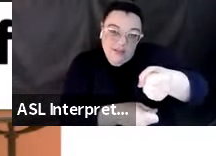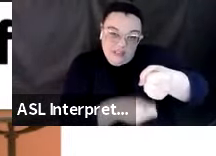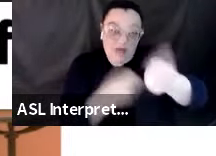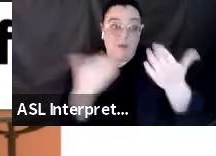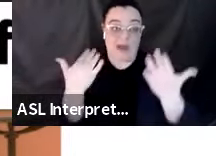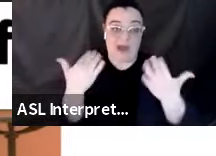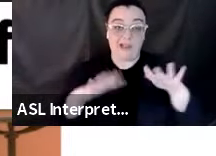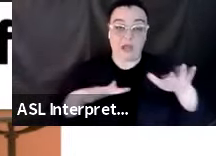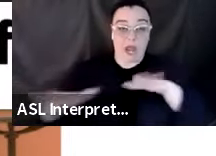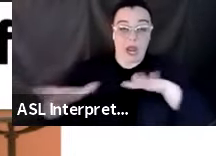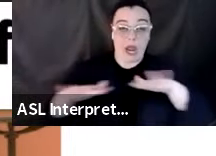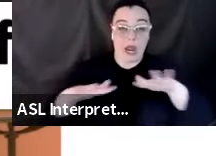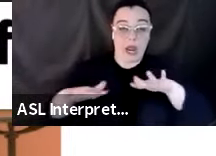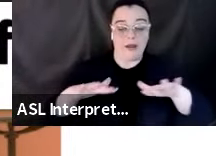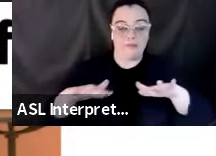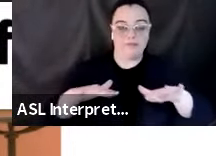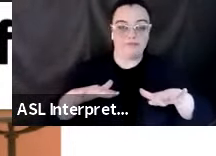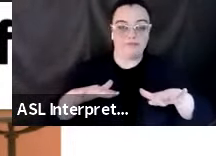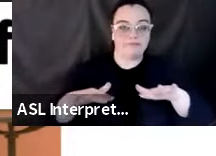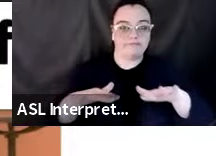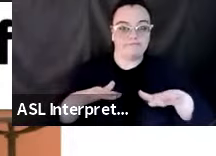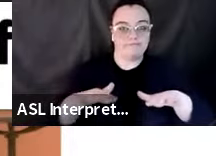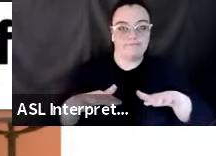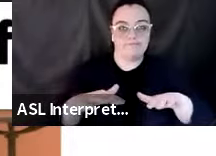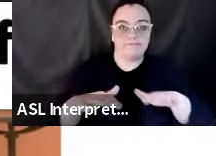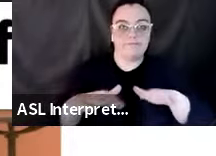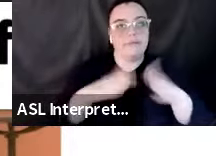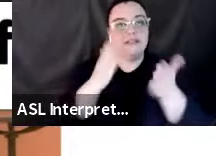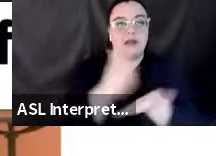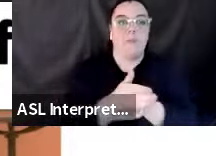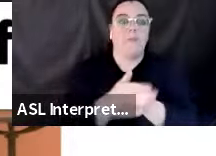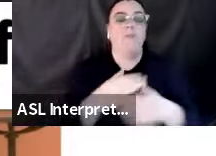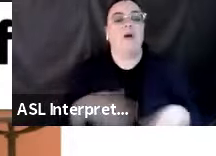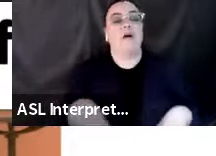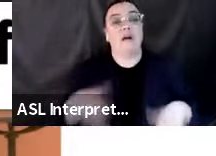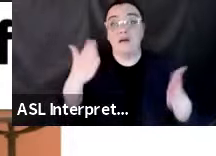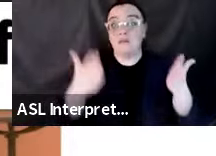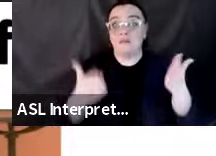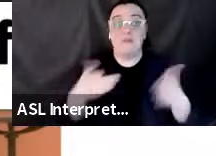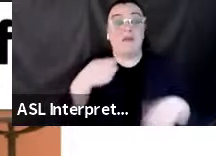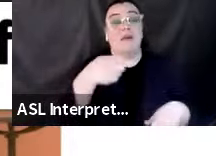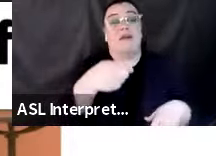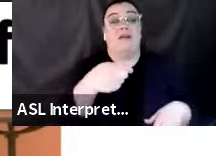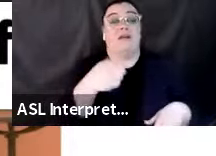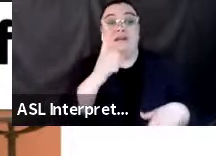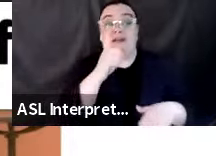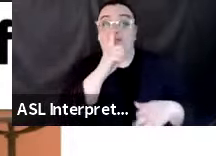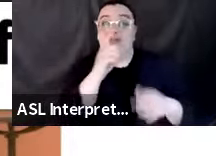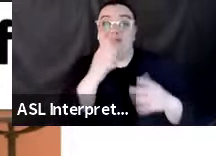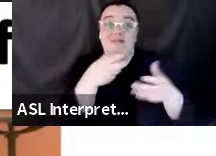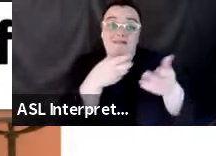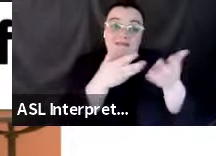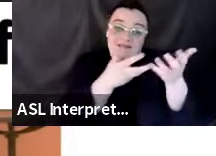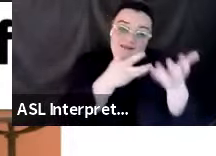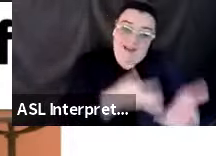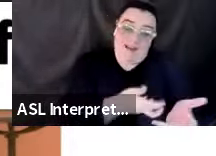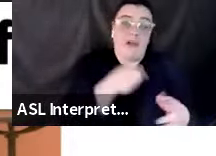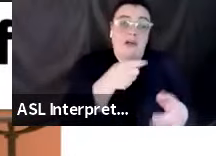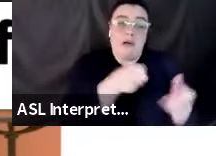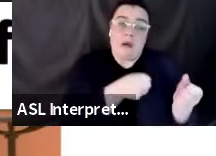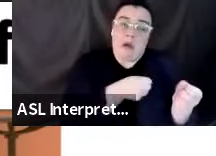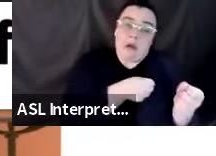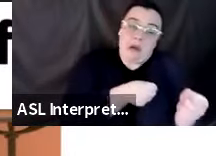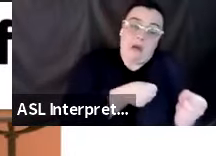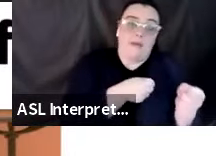shaking stops. You might need to move with a shelter if it's very heavy and you can't and you're holding on to it does not stop it